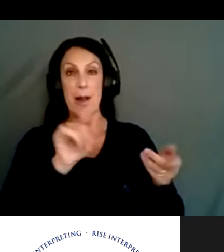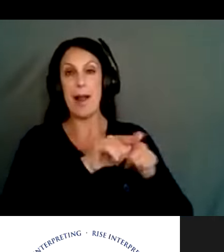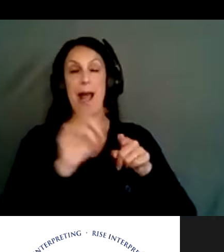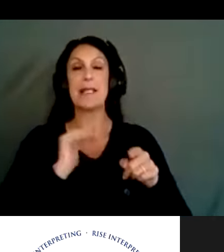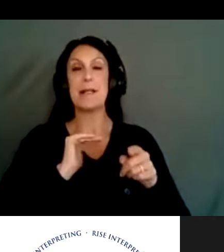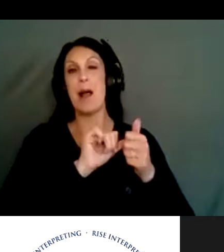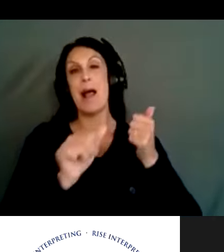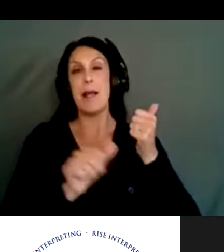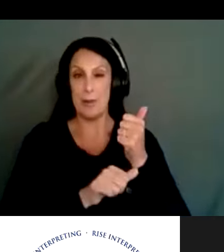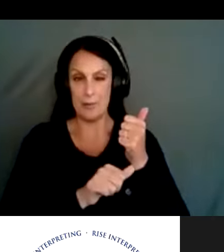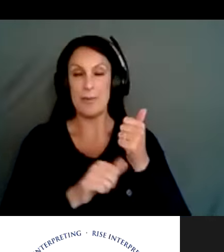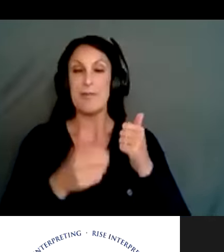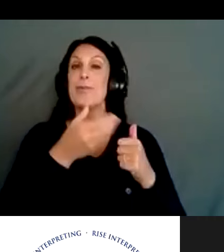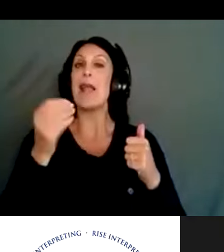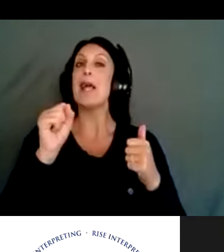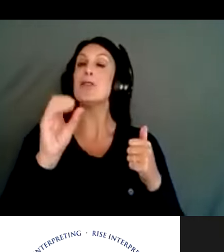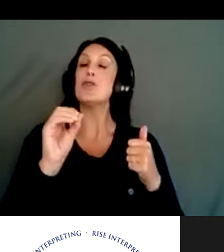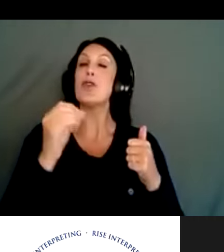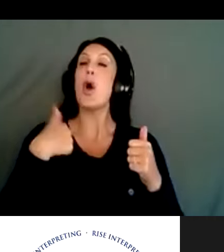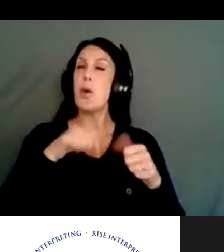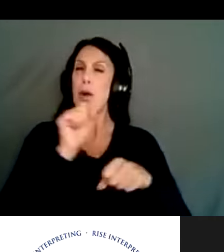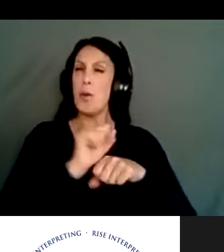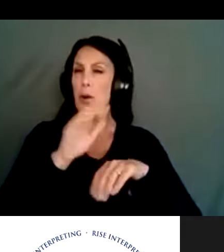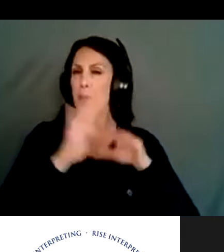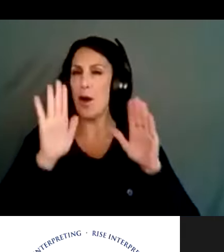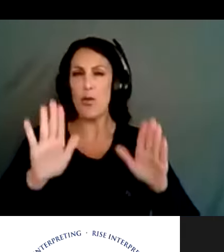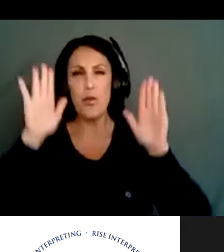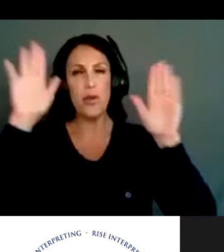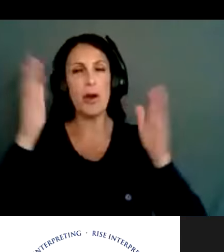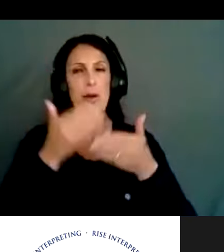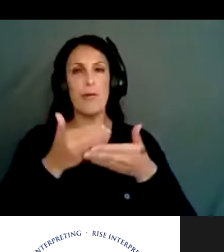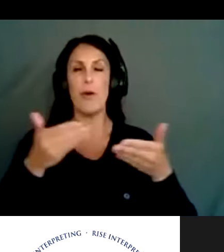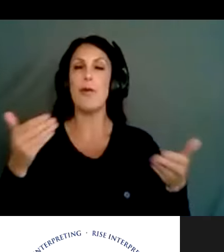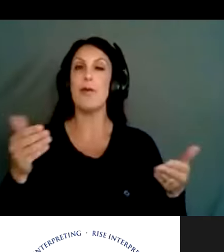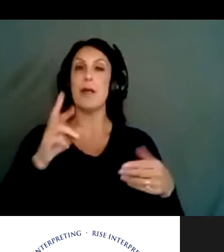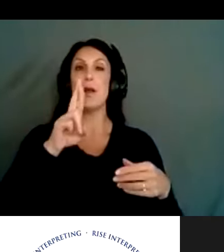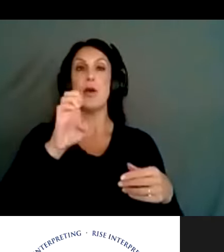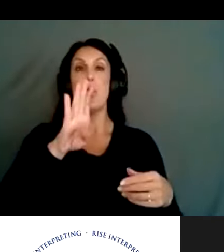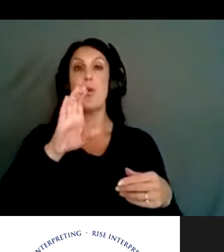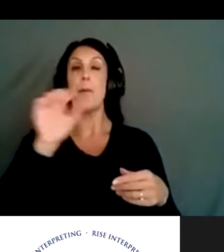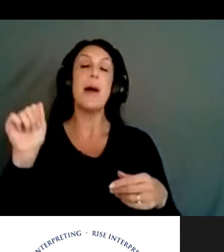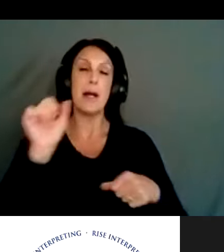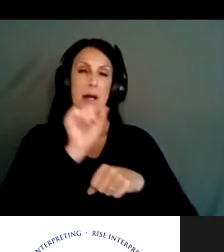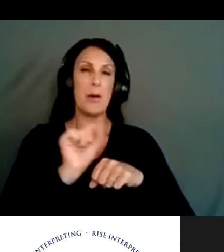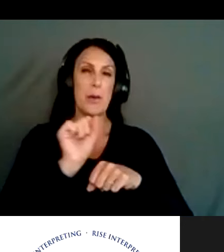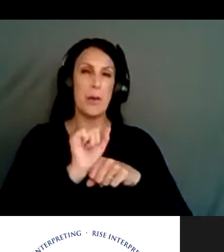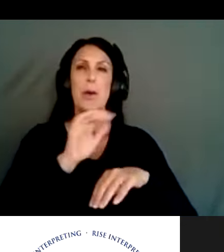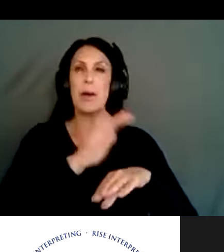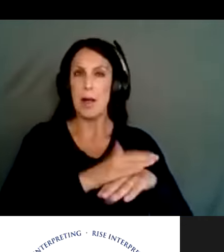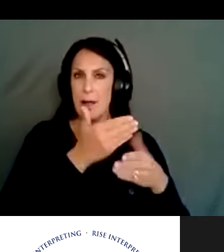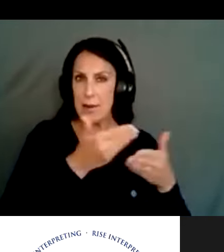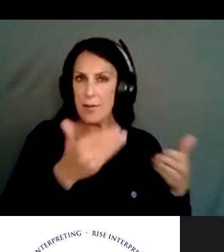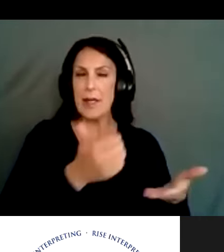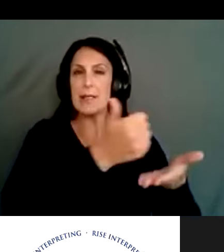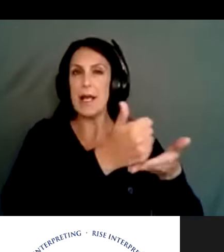this is really exciting. Um, we are working on some really great things. Rebecca had some things that she had listed out, um, and helping with, uh,